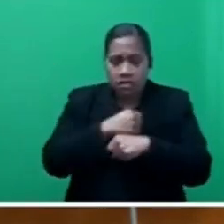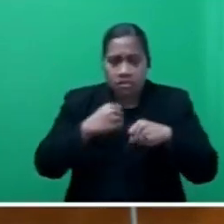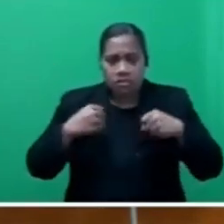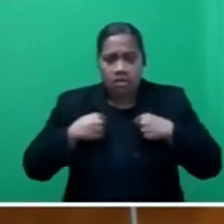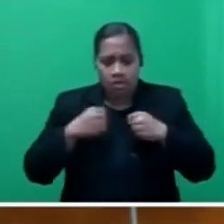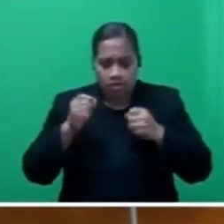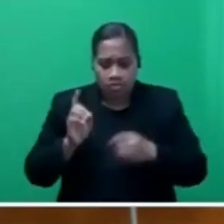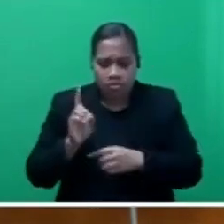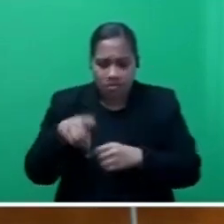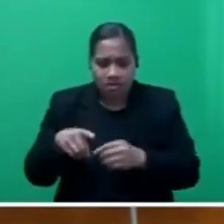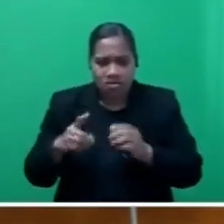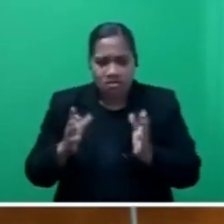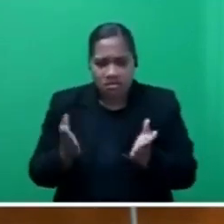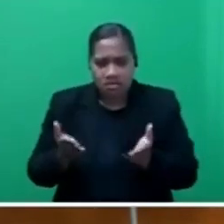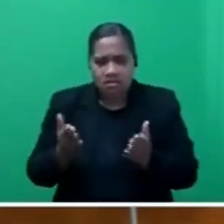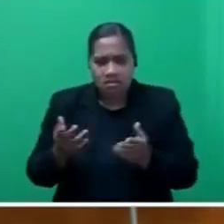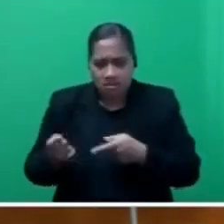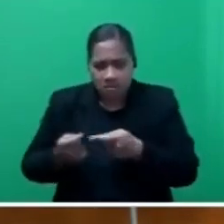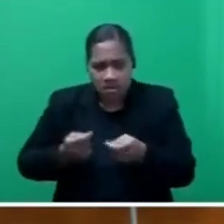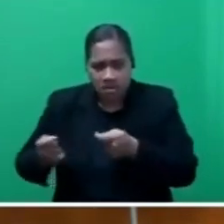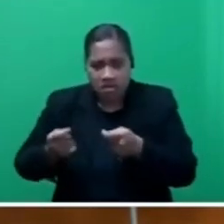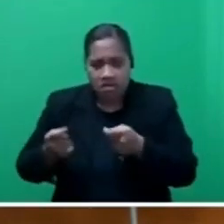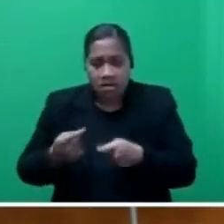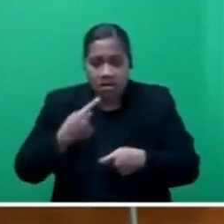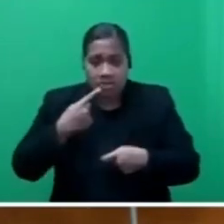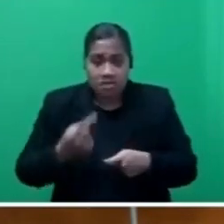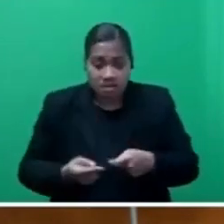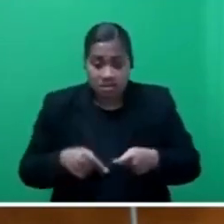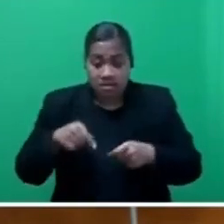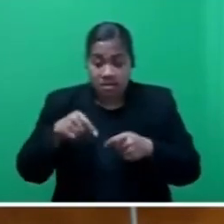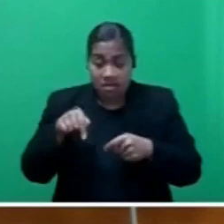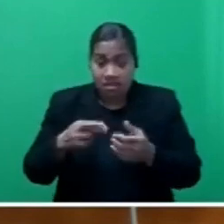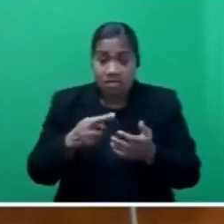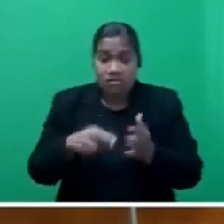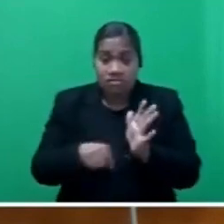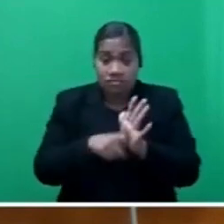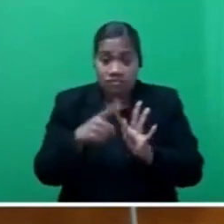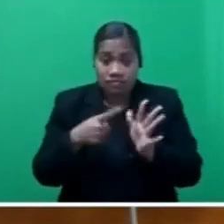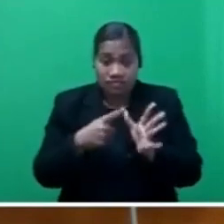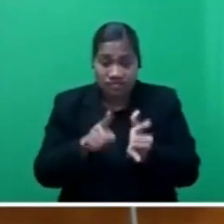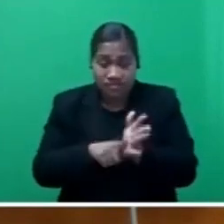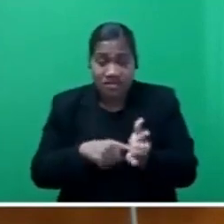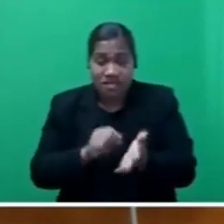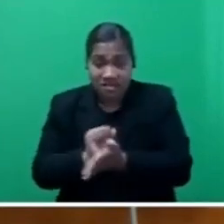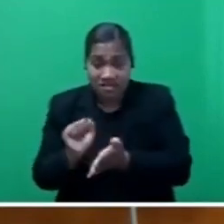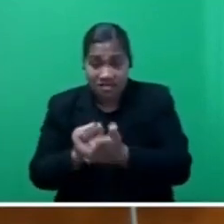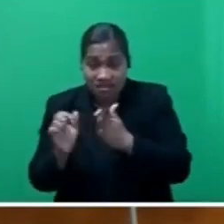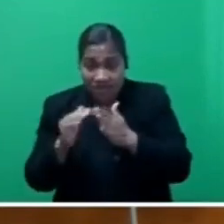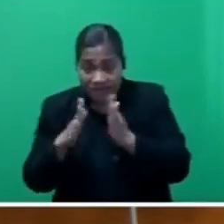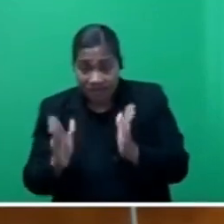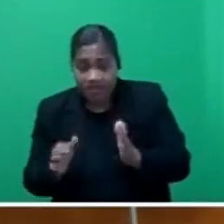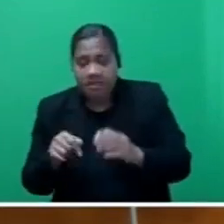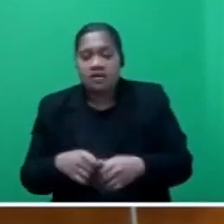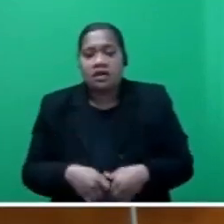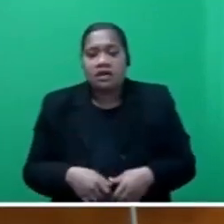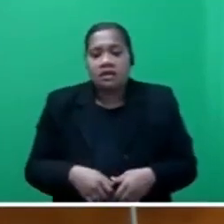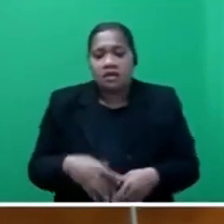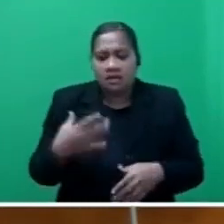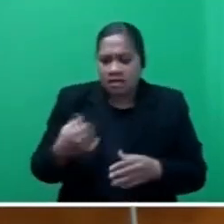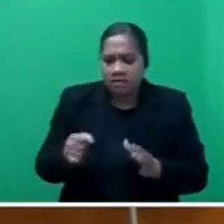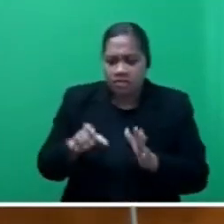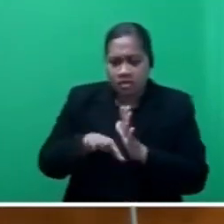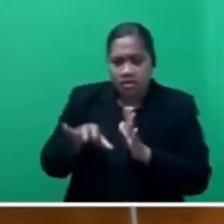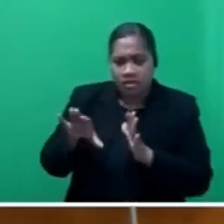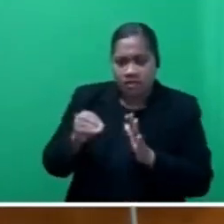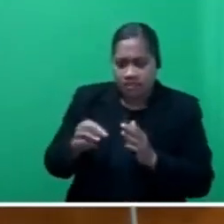address last night, said that the real estate market will now be regulated, limiting commissions charged by real estate agents on